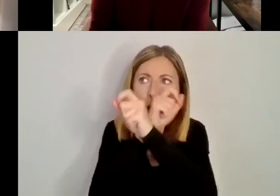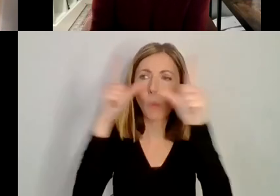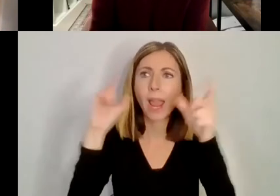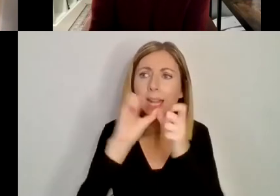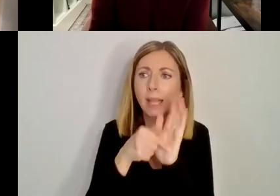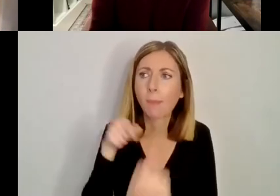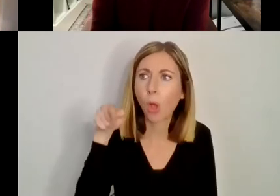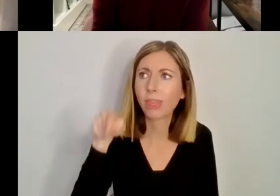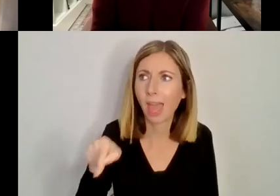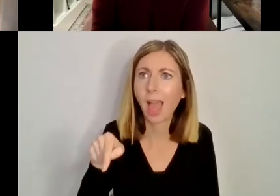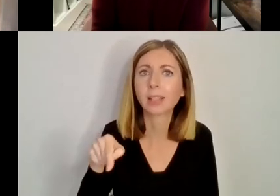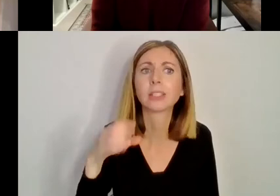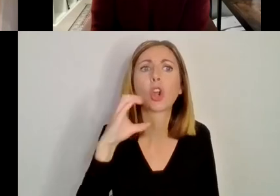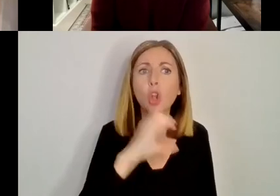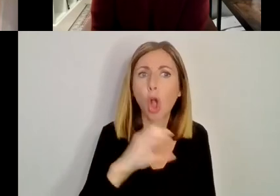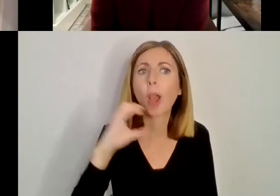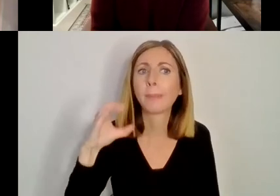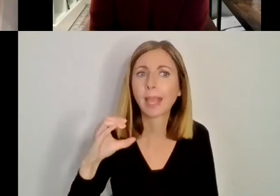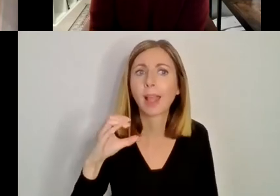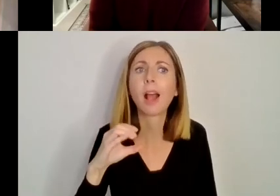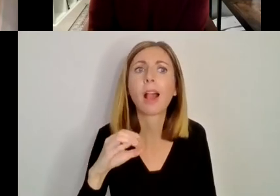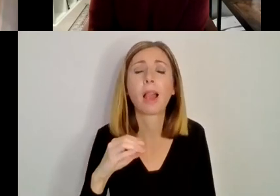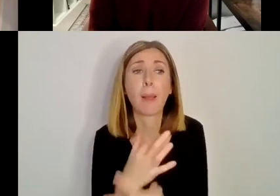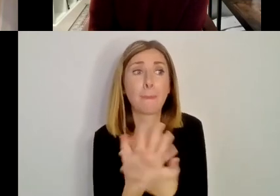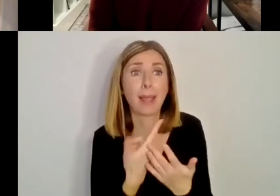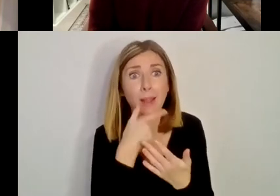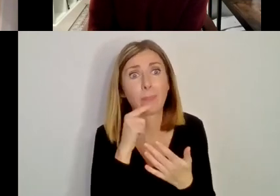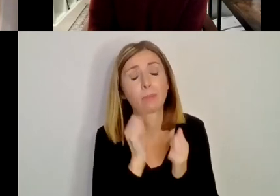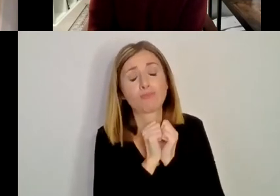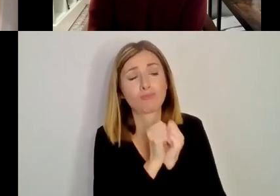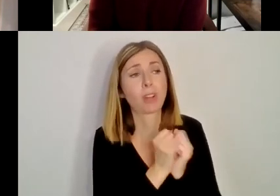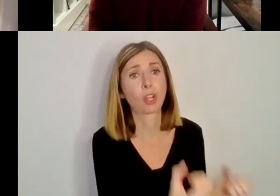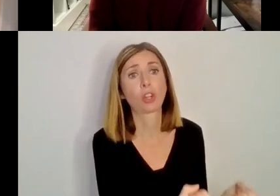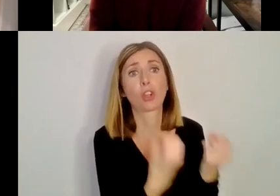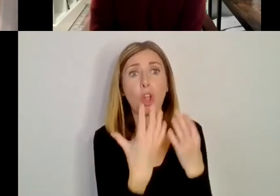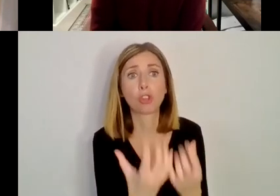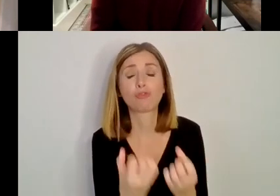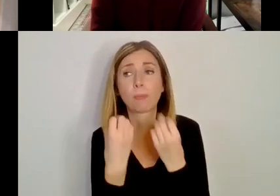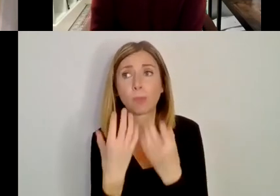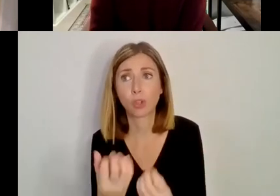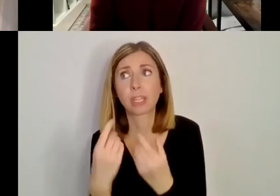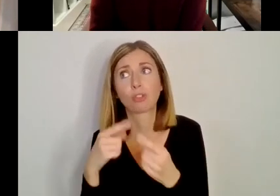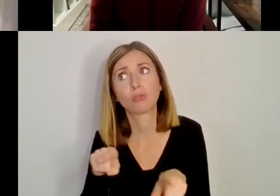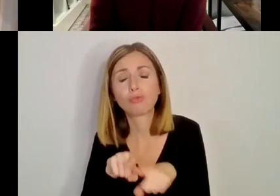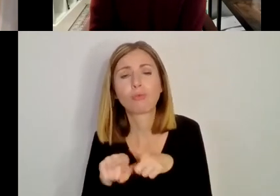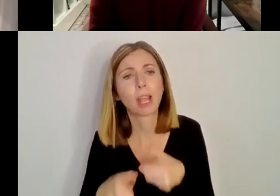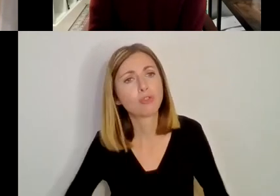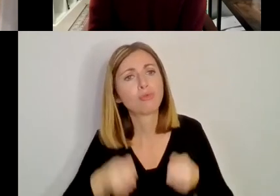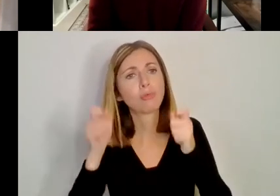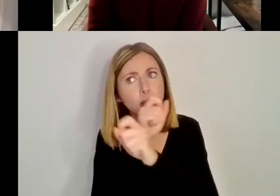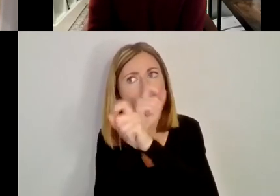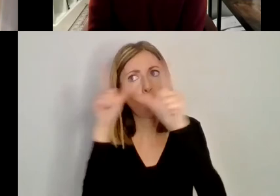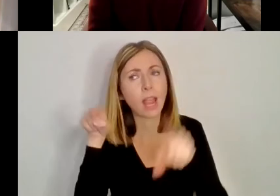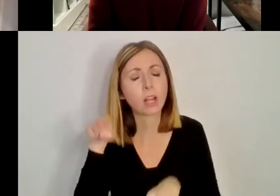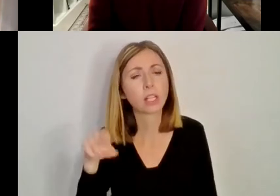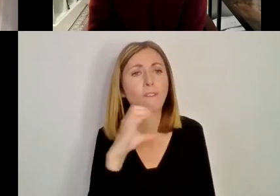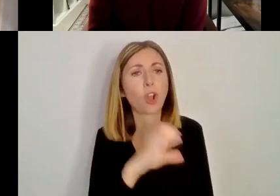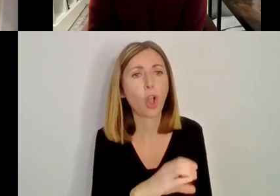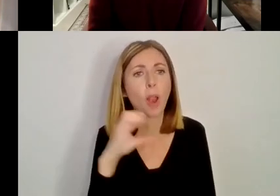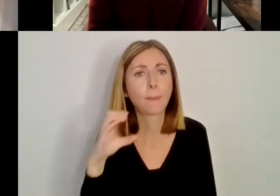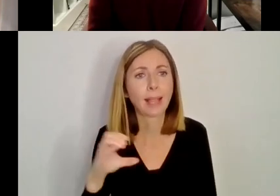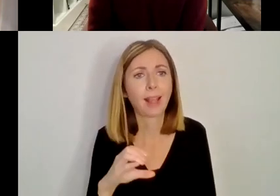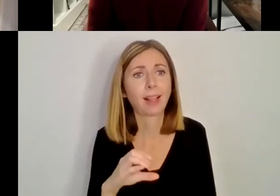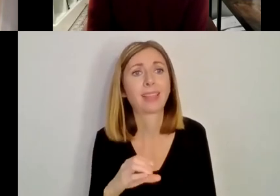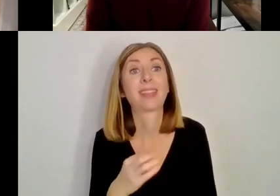we had some great contributors. Some of them, uh, have already spoken, uh, in the questions. Um, yeah,